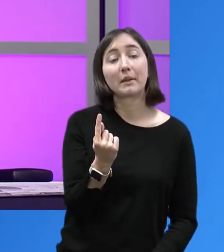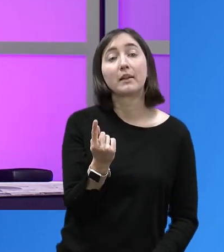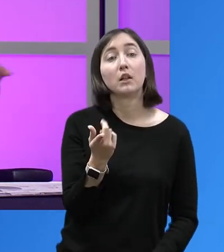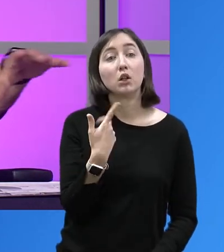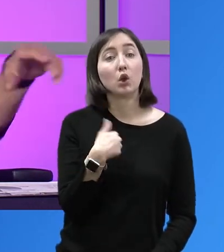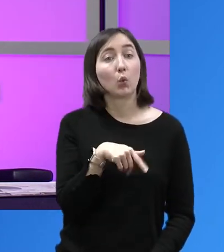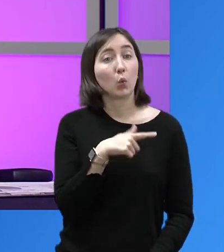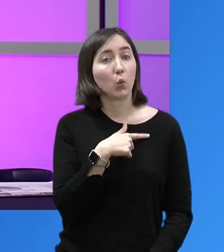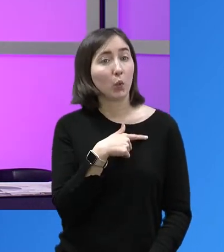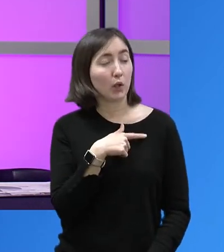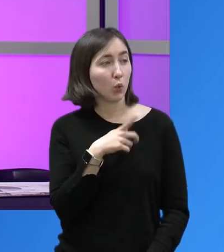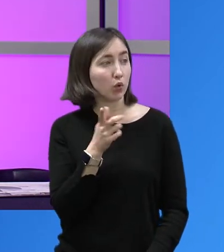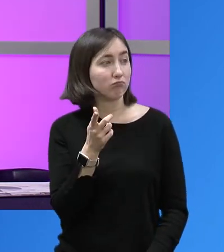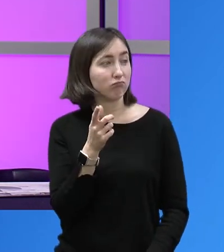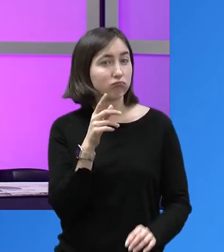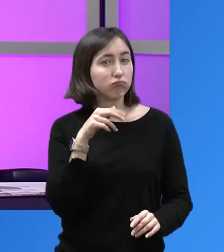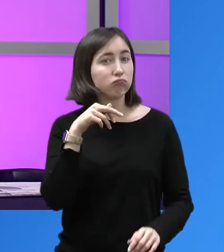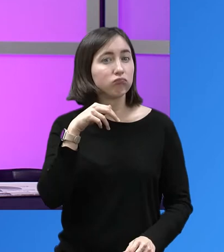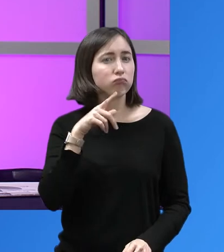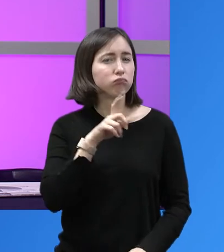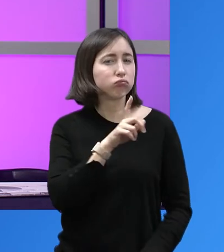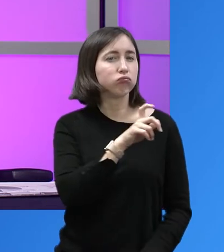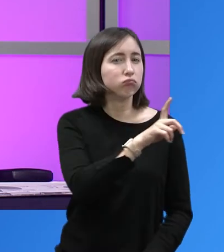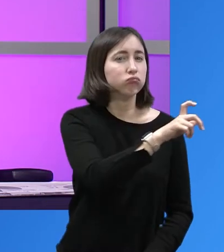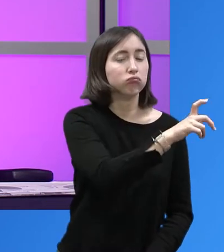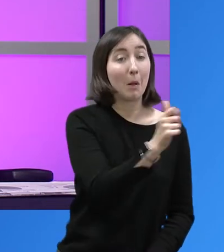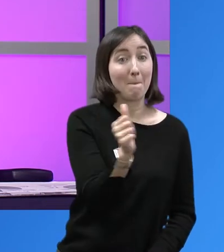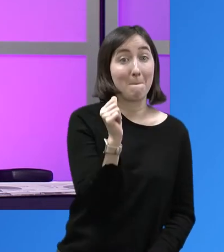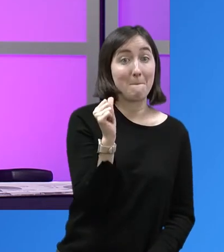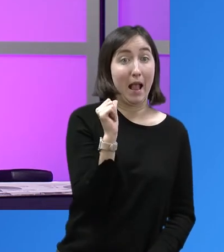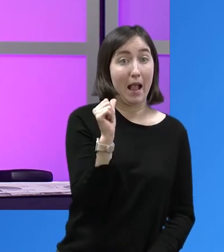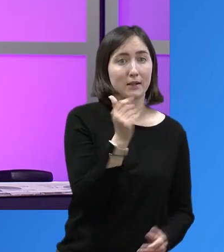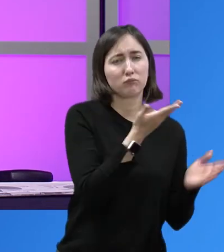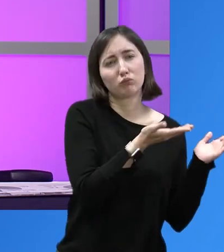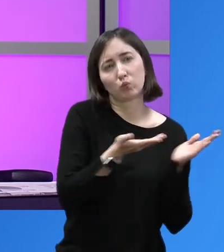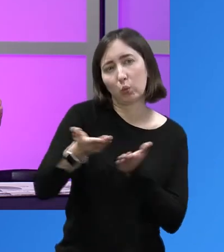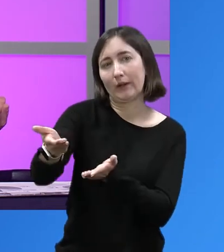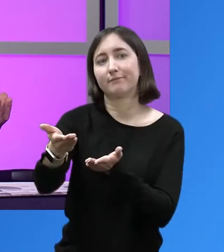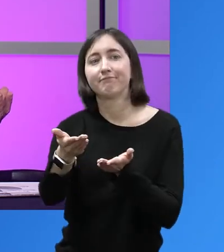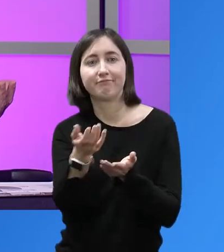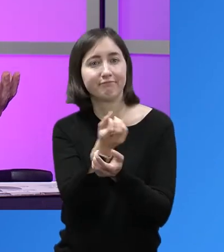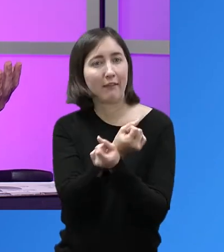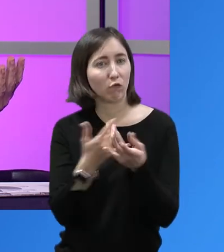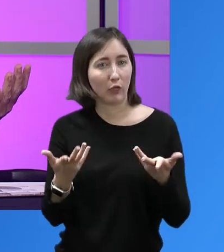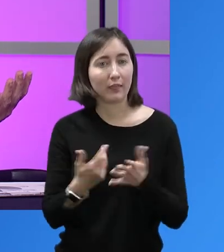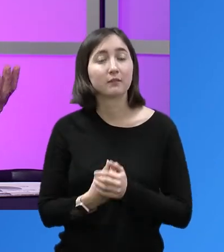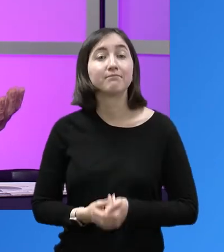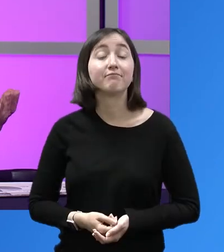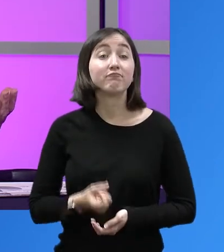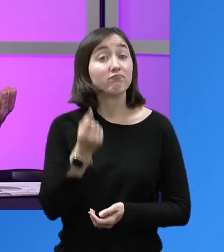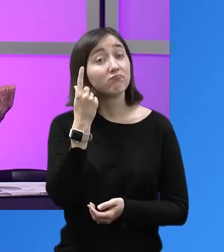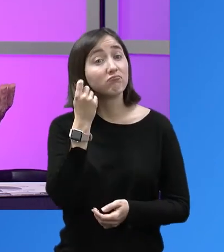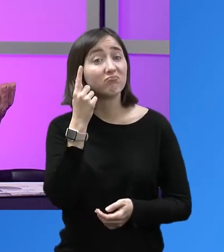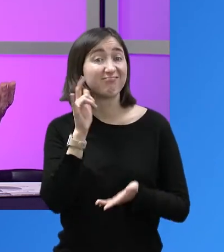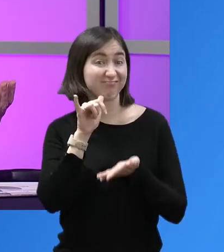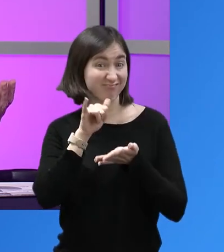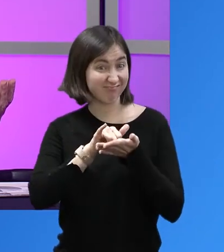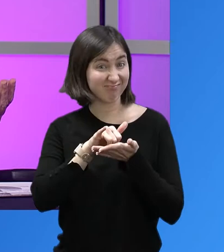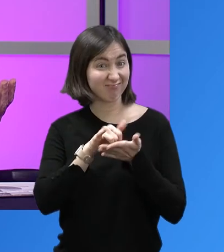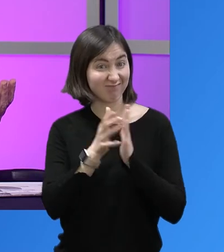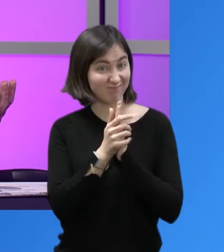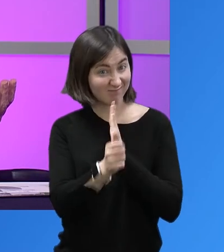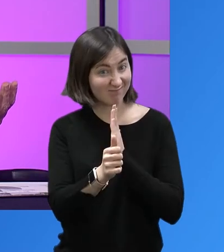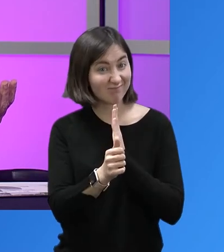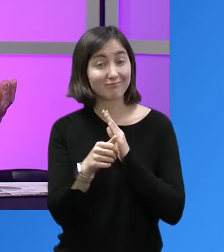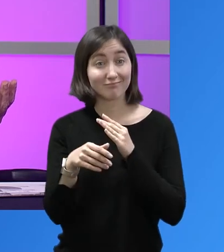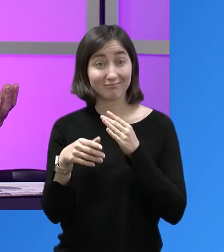we would go out into the back part of the store and bring things up. So, yeah, I think, you know, being an entrepreneur is something that